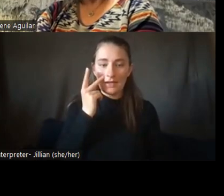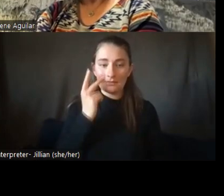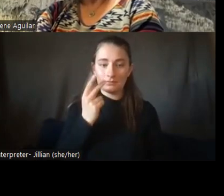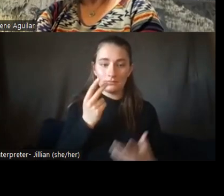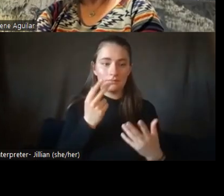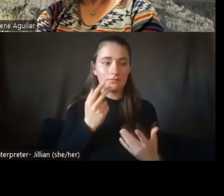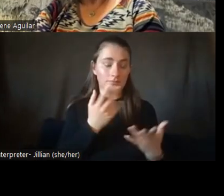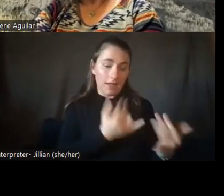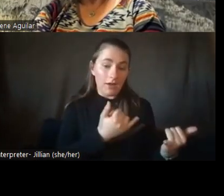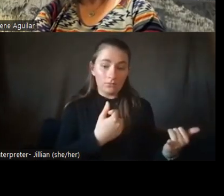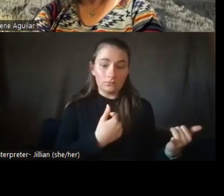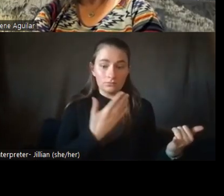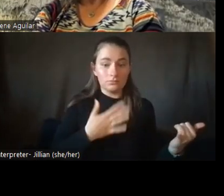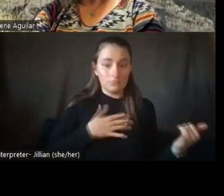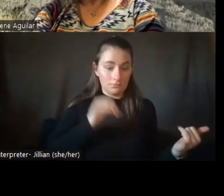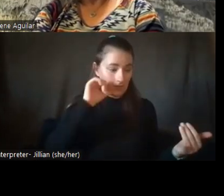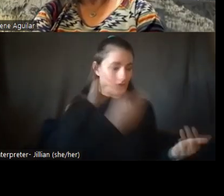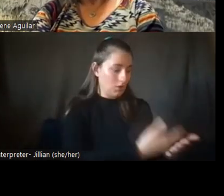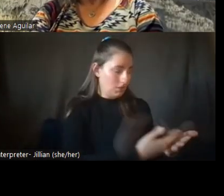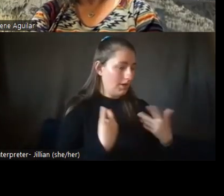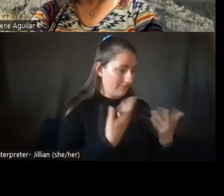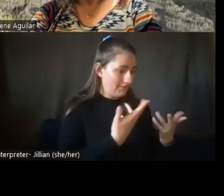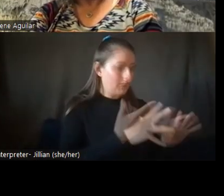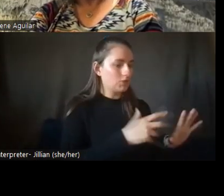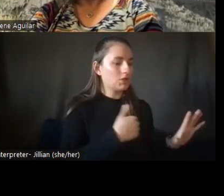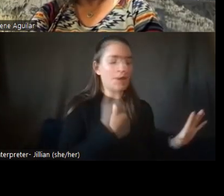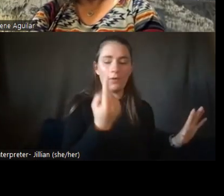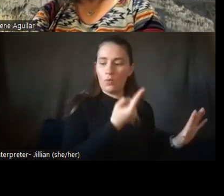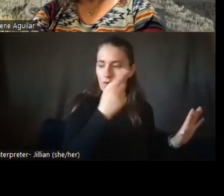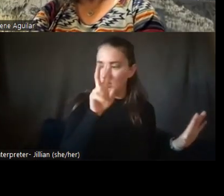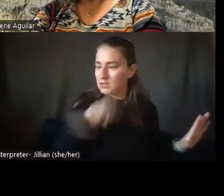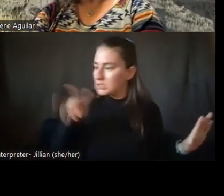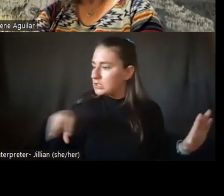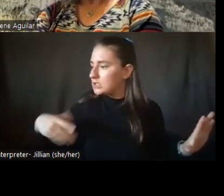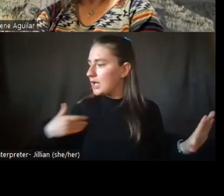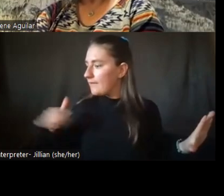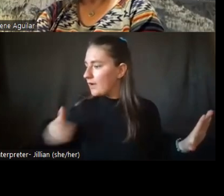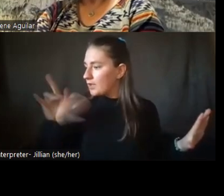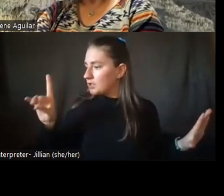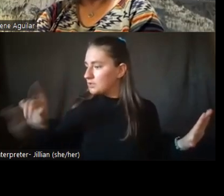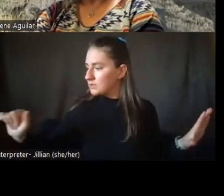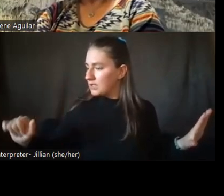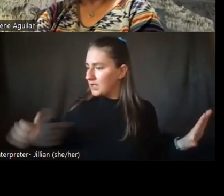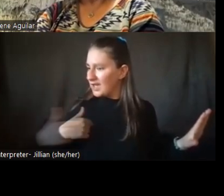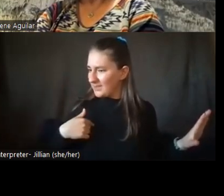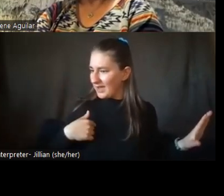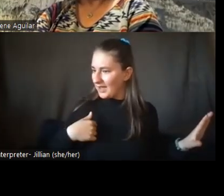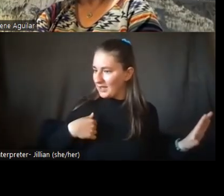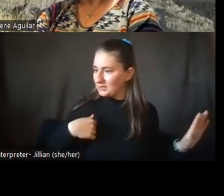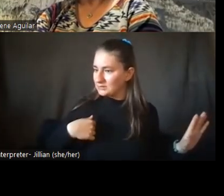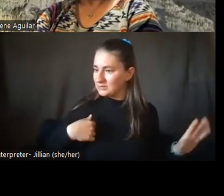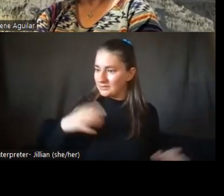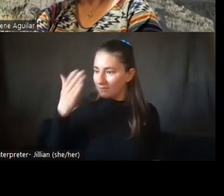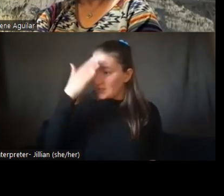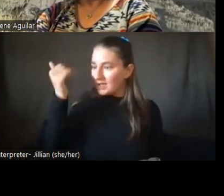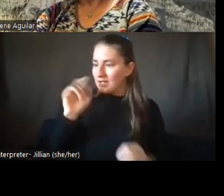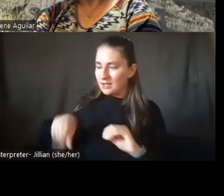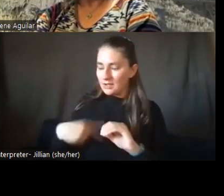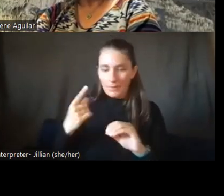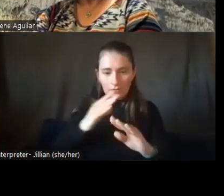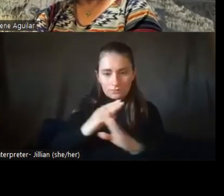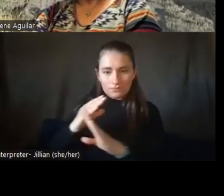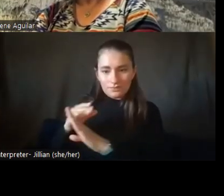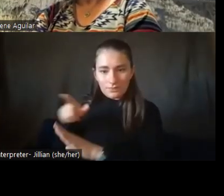Um, and, um, and am I overlooking, uh, hurdles that they're facing that I was also facing?